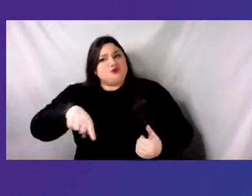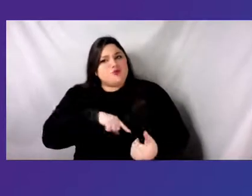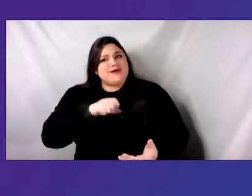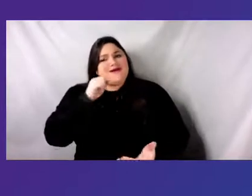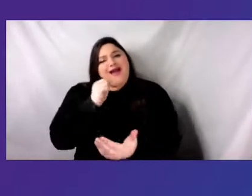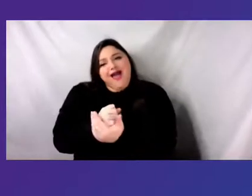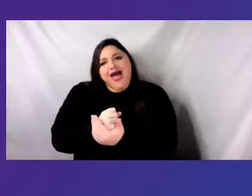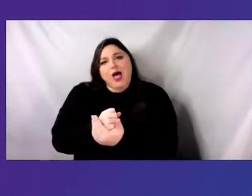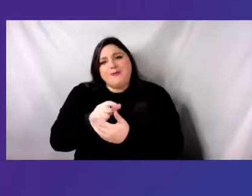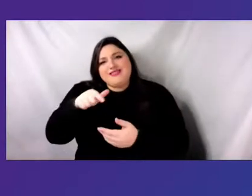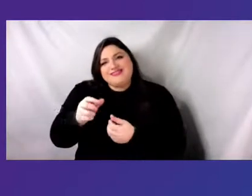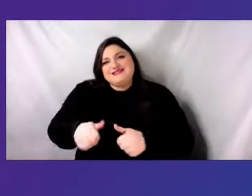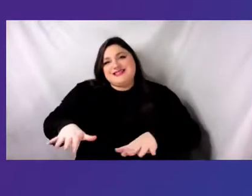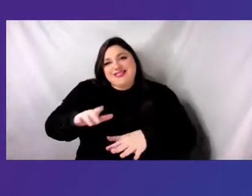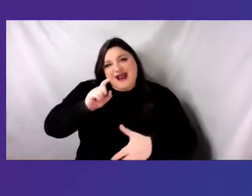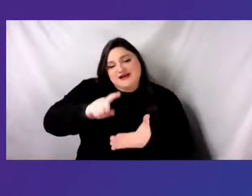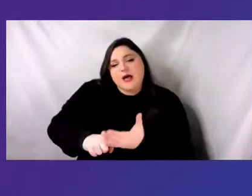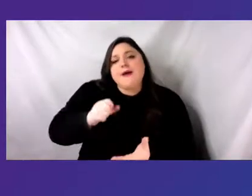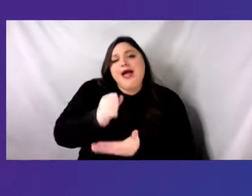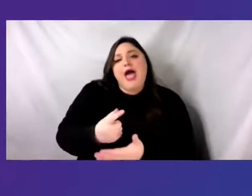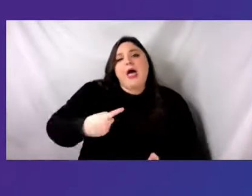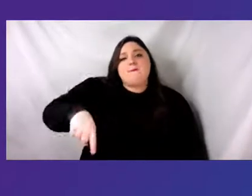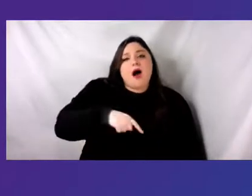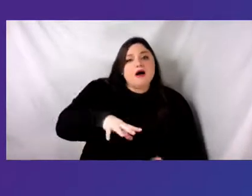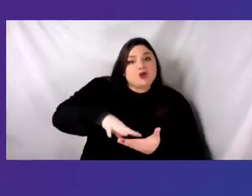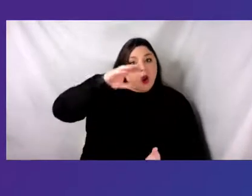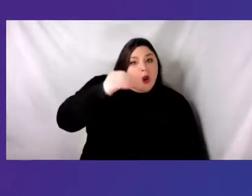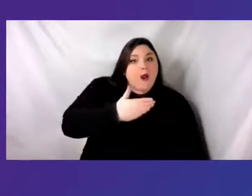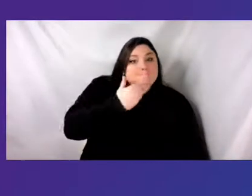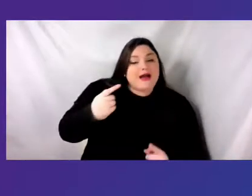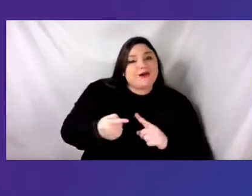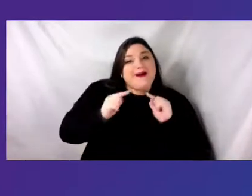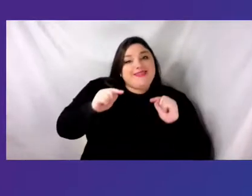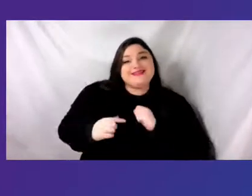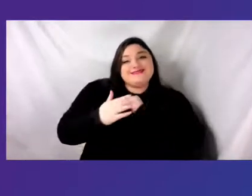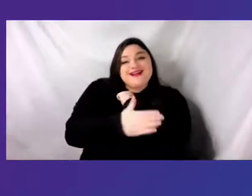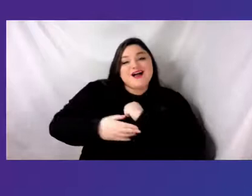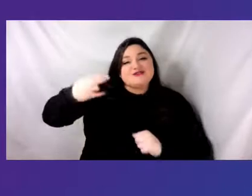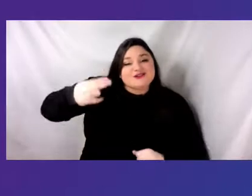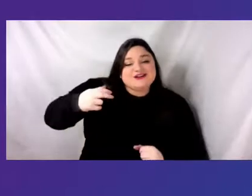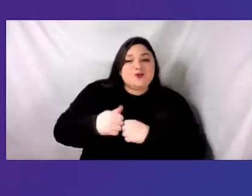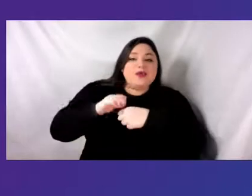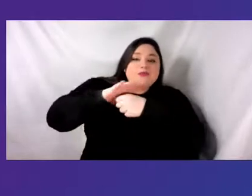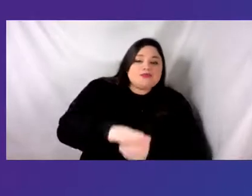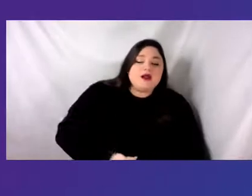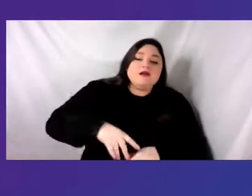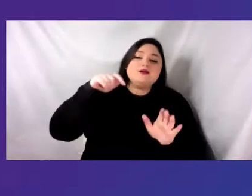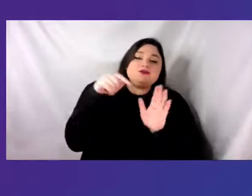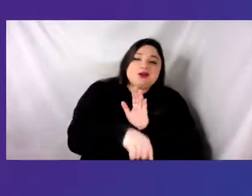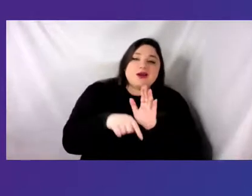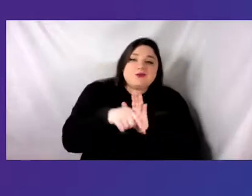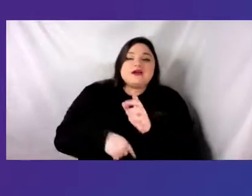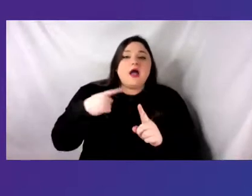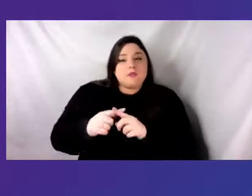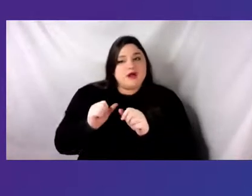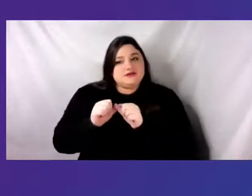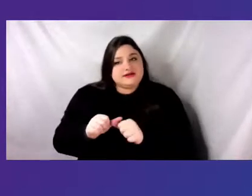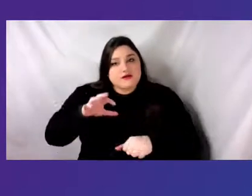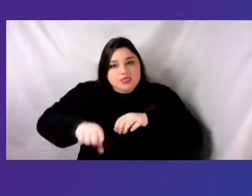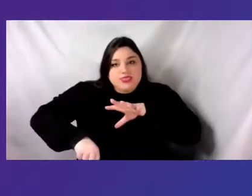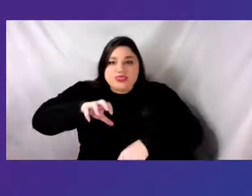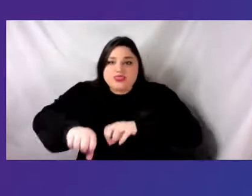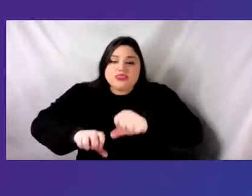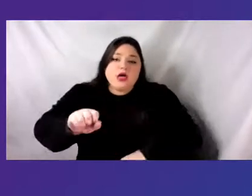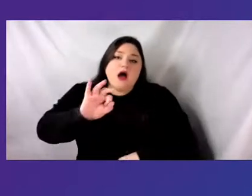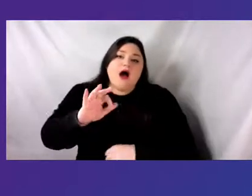NYC deepen our learning around this country's history of oppression, genocide, and continuous colonization of indigenous and